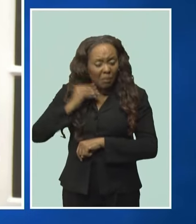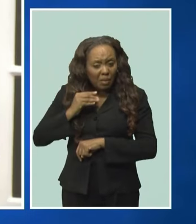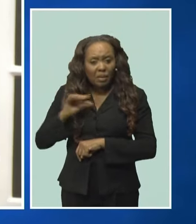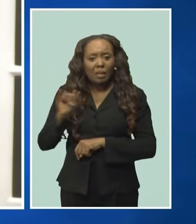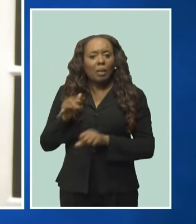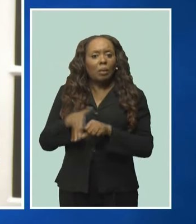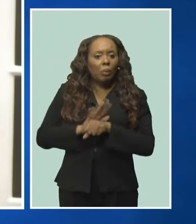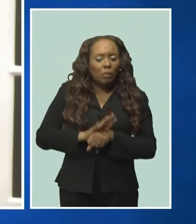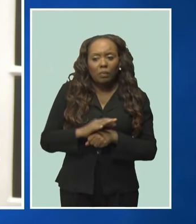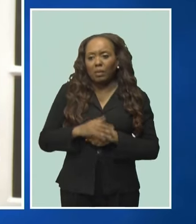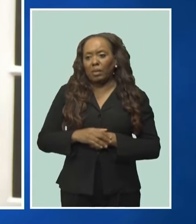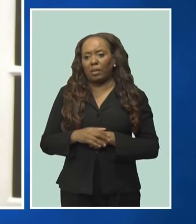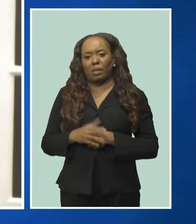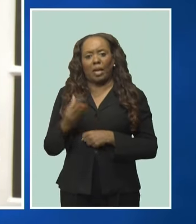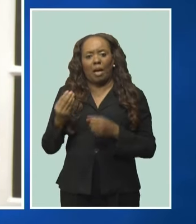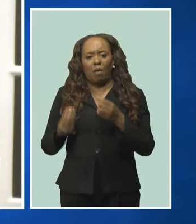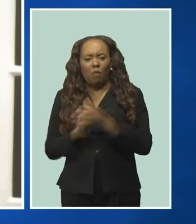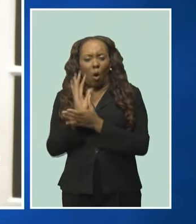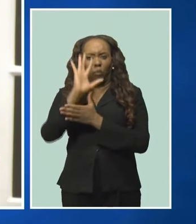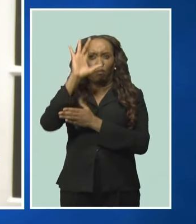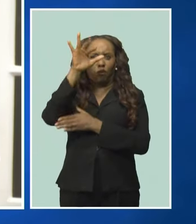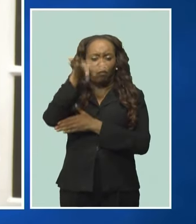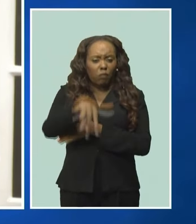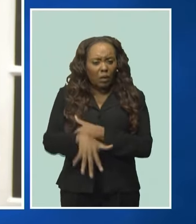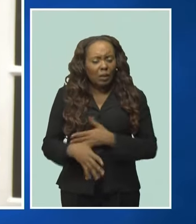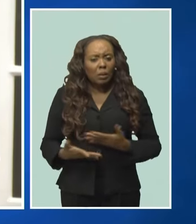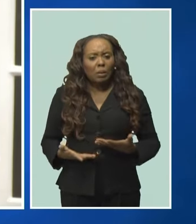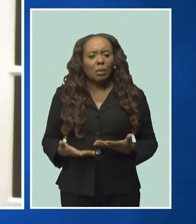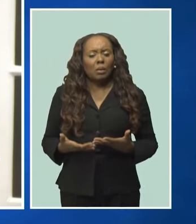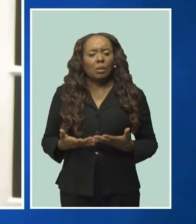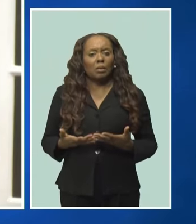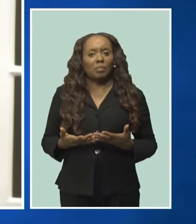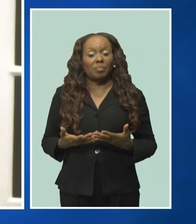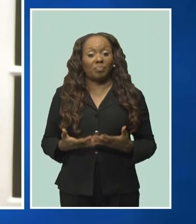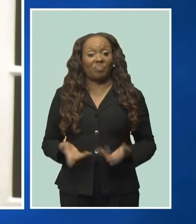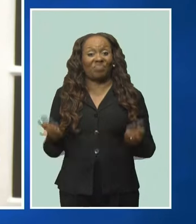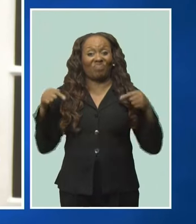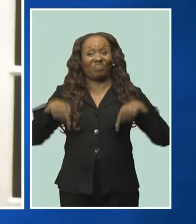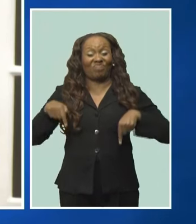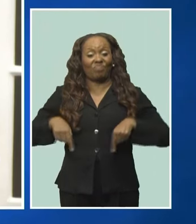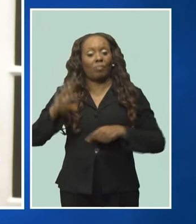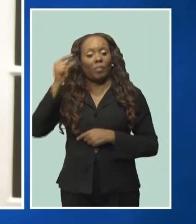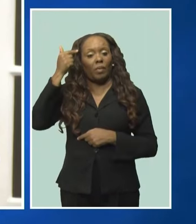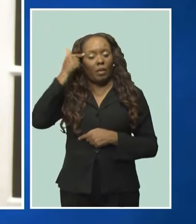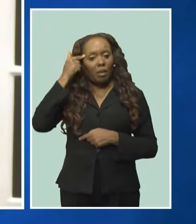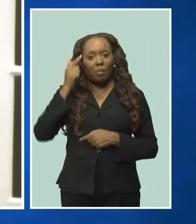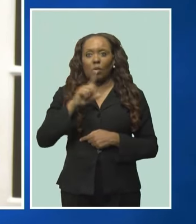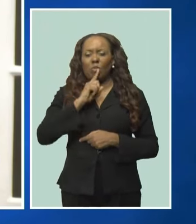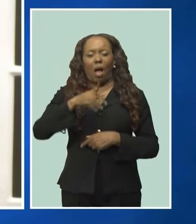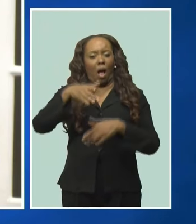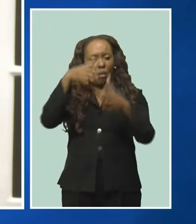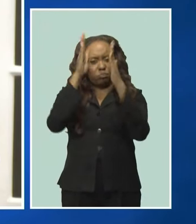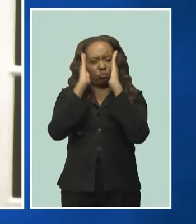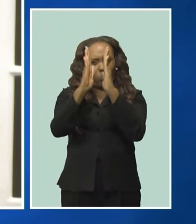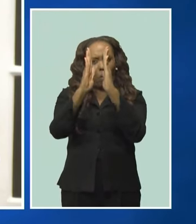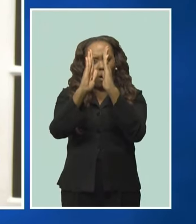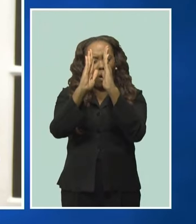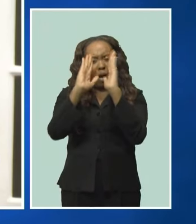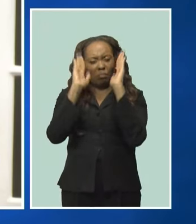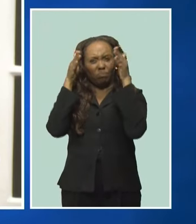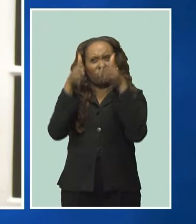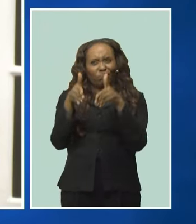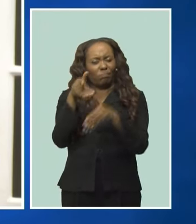are the facts. And I want to remind you, sir, that this government remains fixed on our determination to